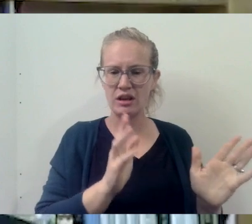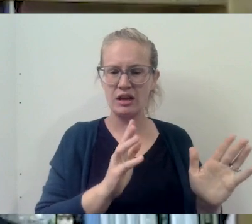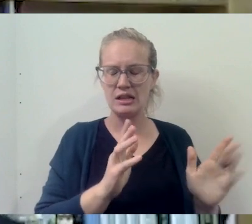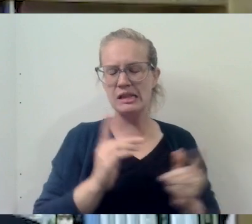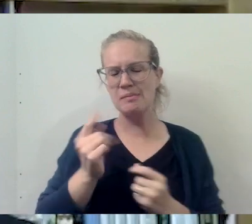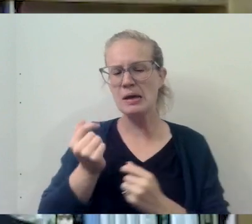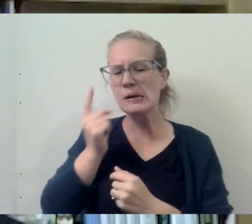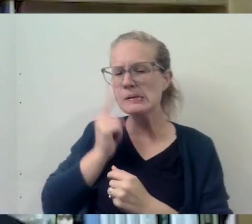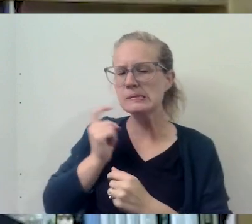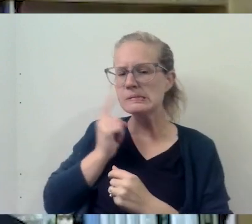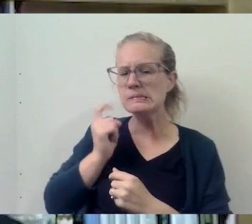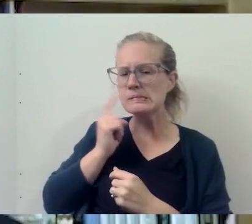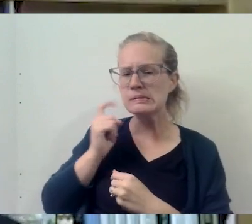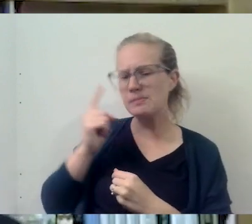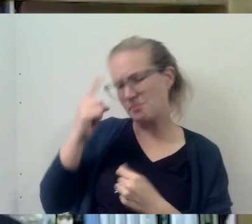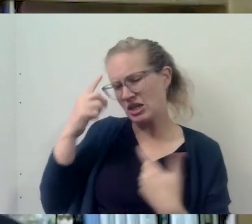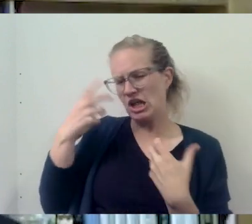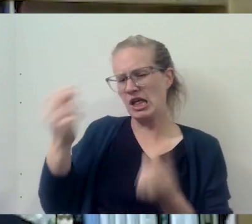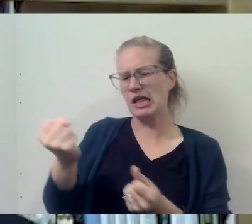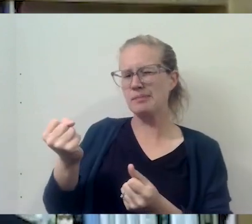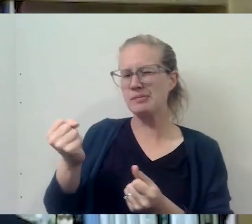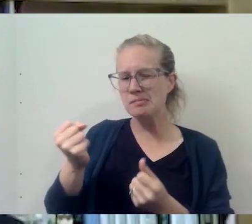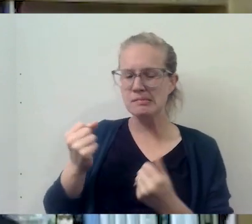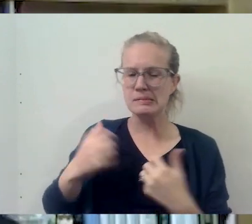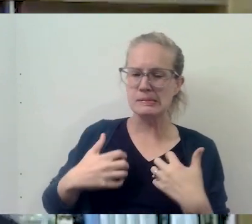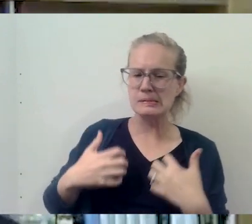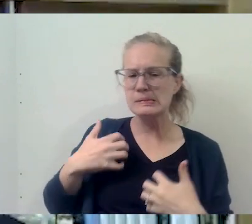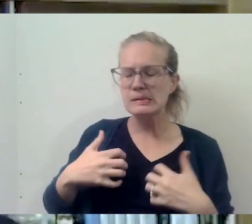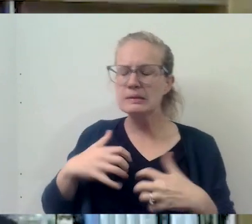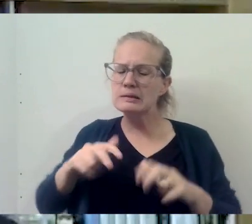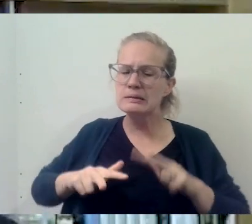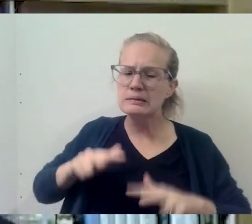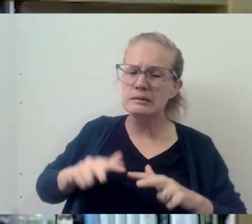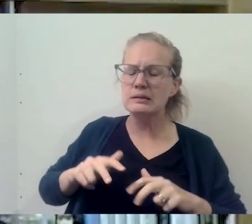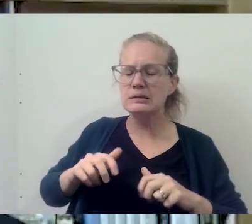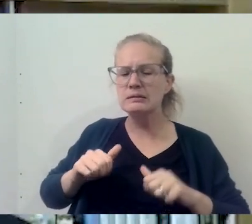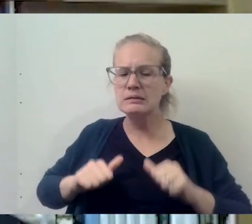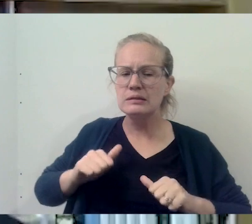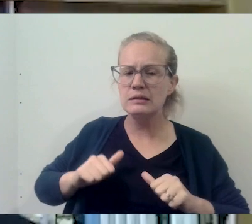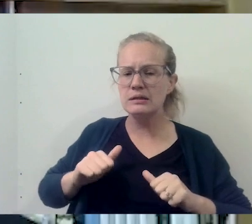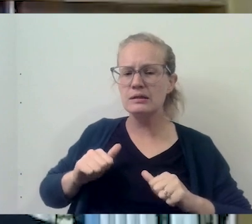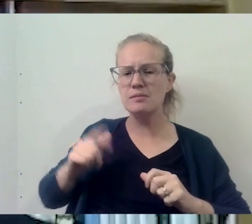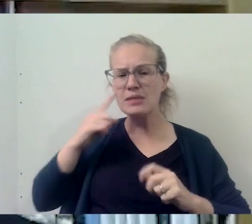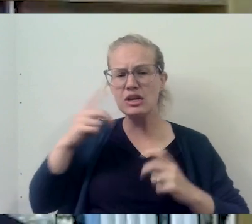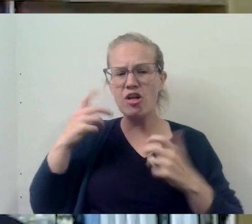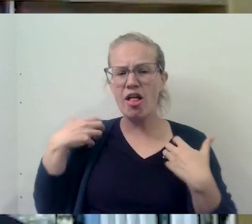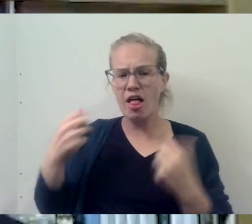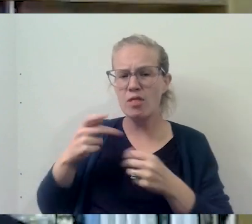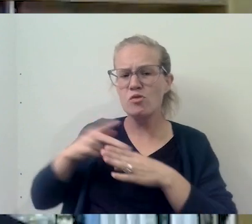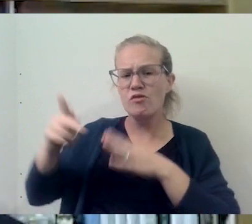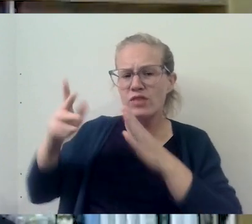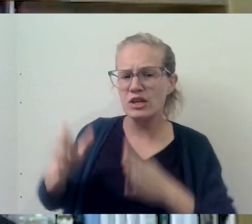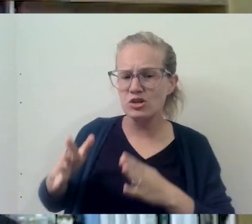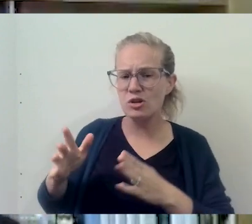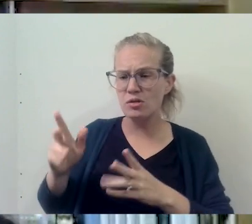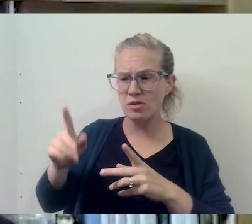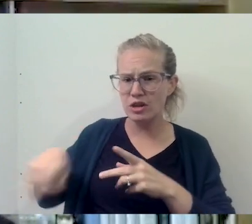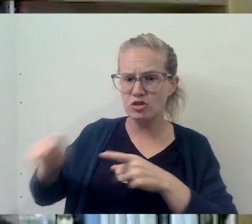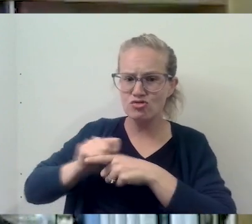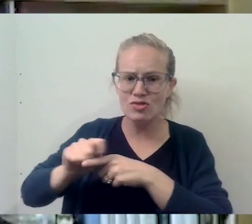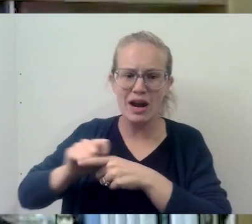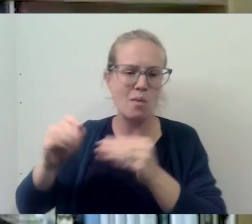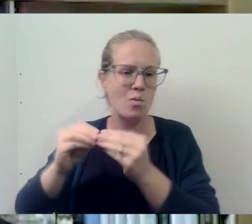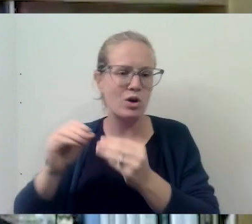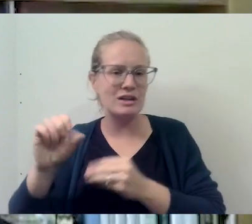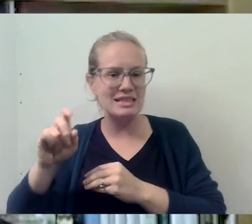skeptical of mental health, of mental health professionals, of these people that are trained in more